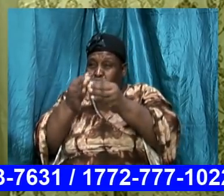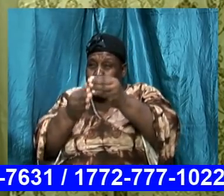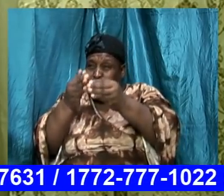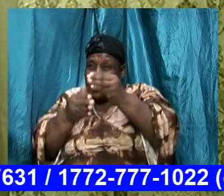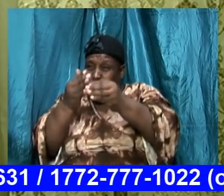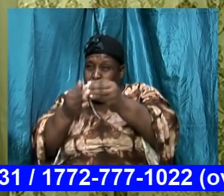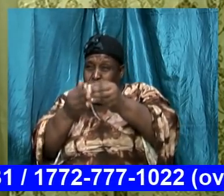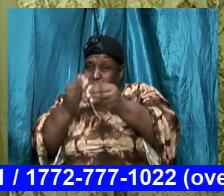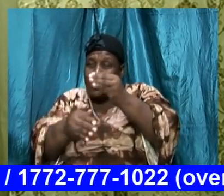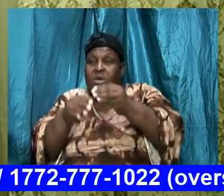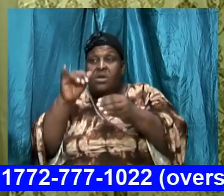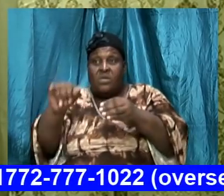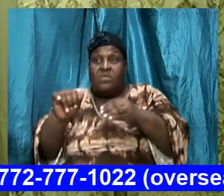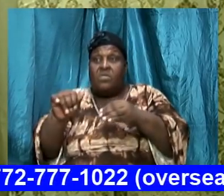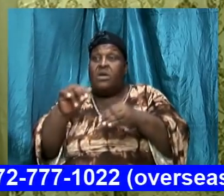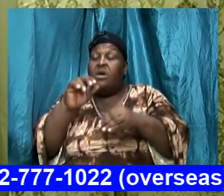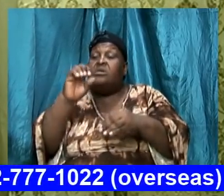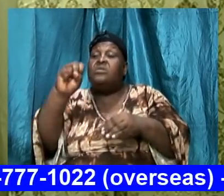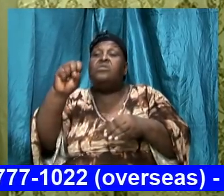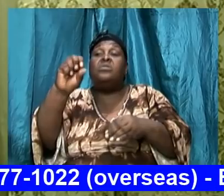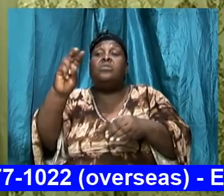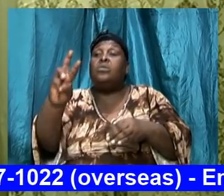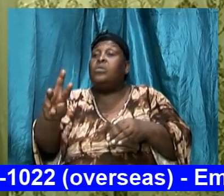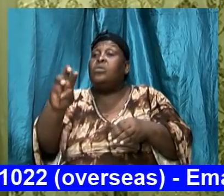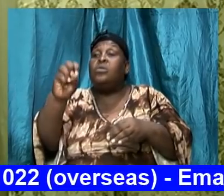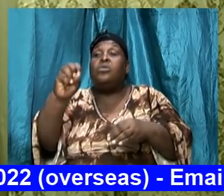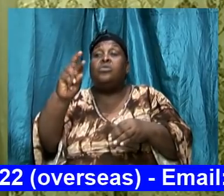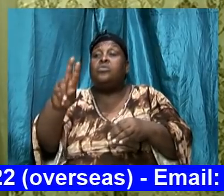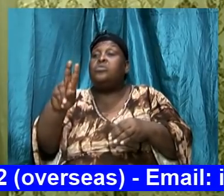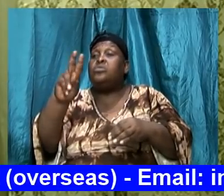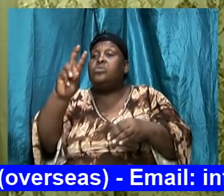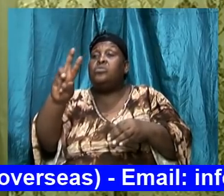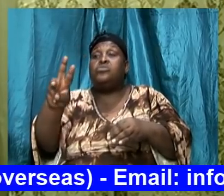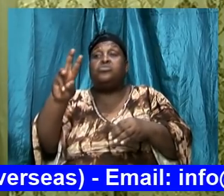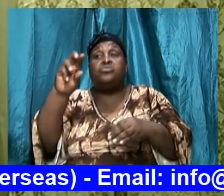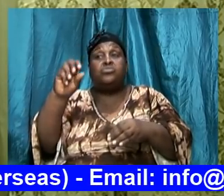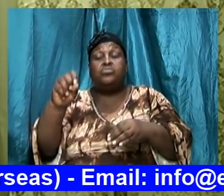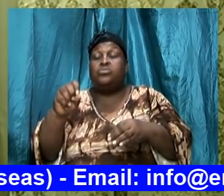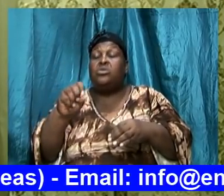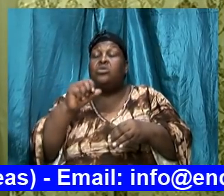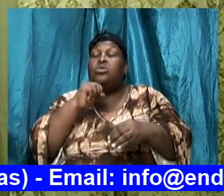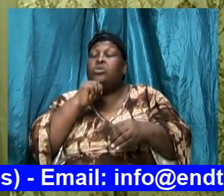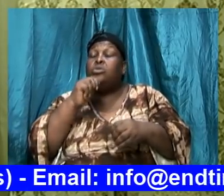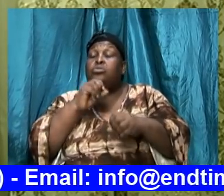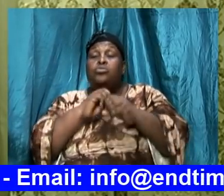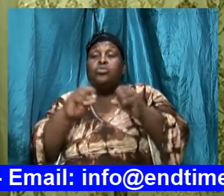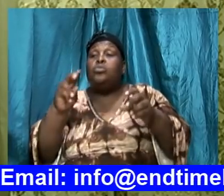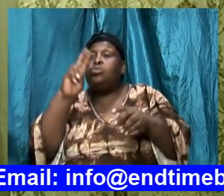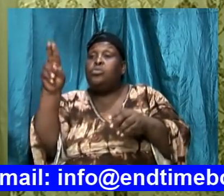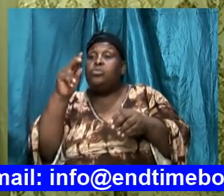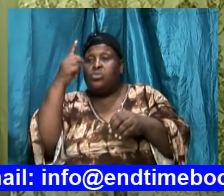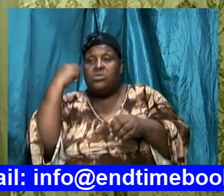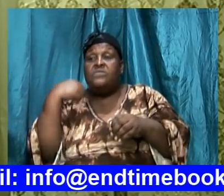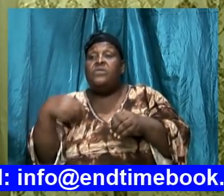was not used for defensive purpose it was just offensive